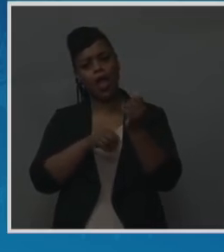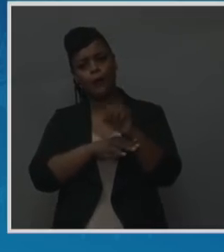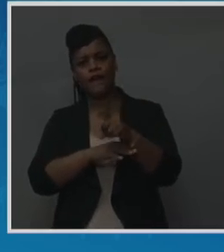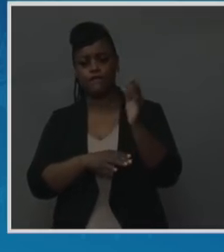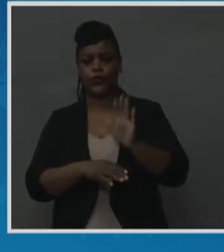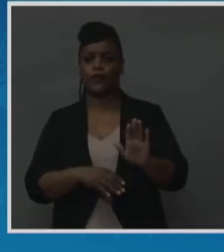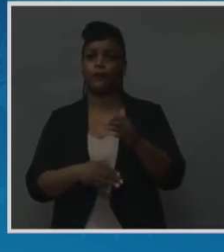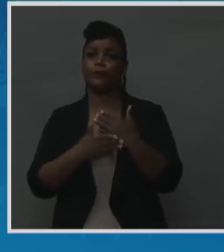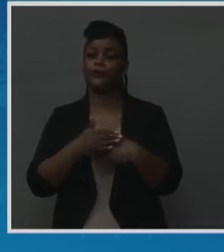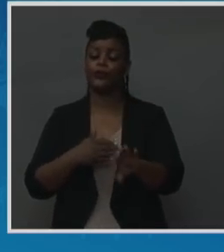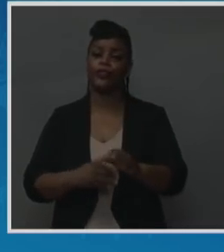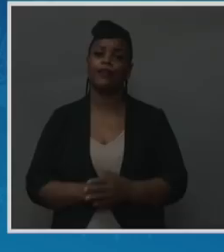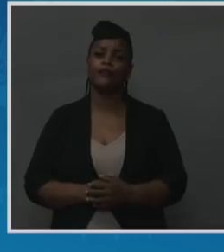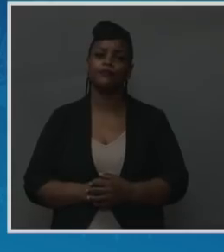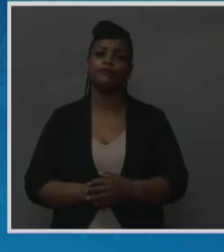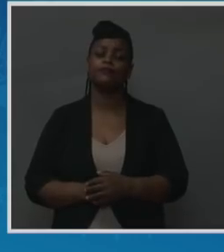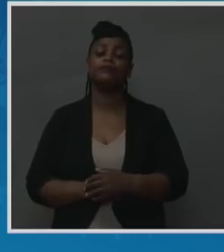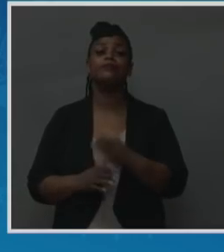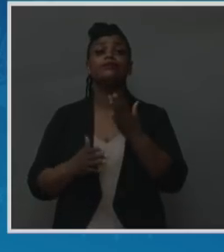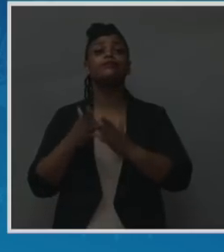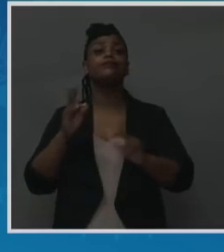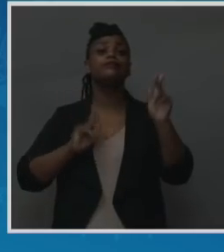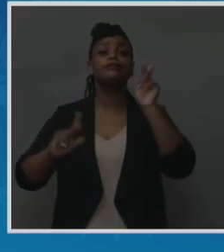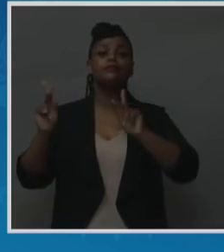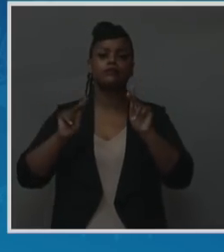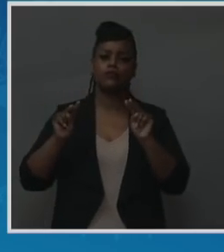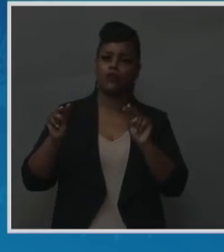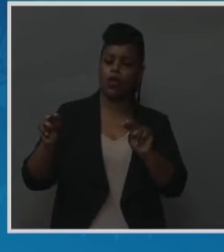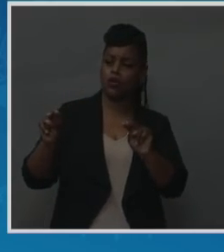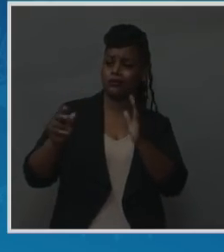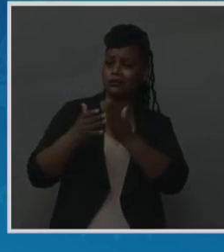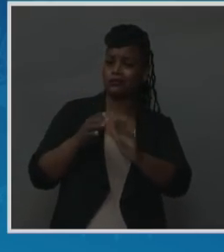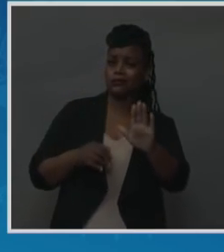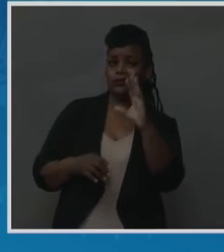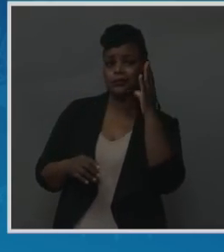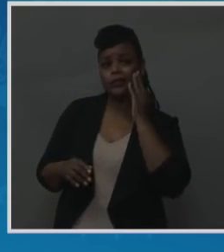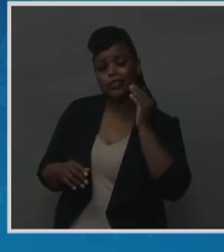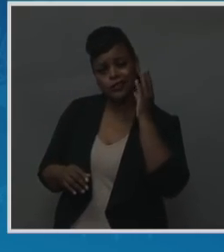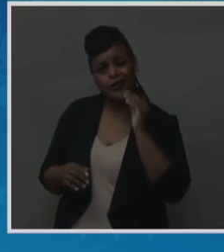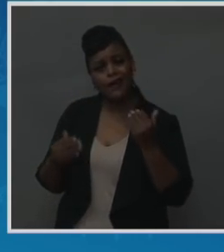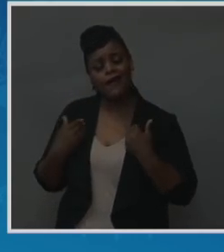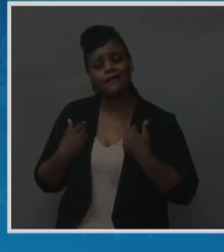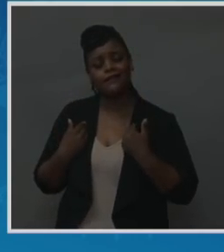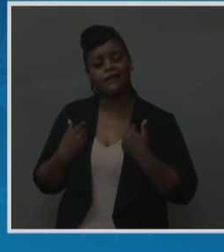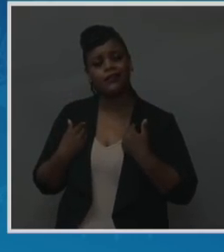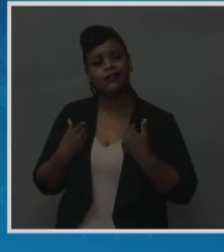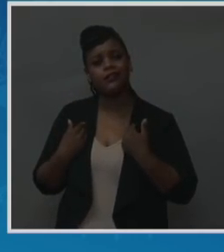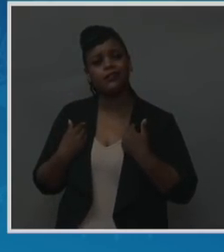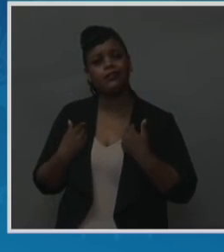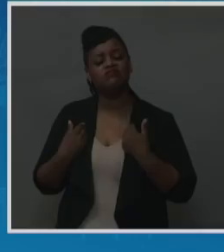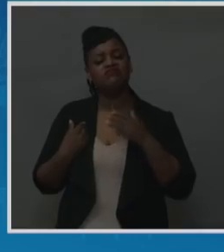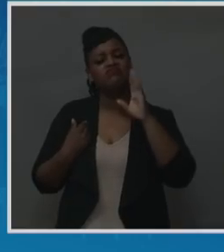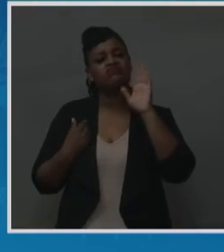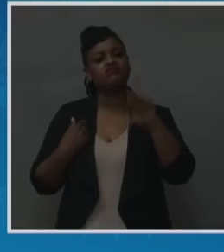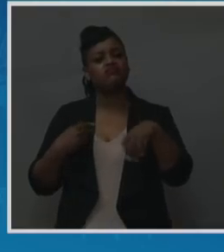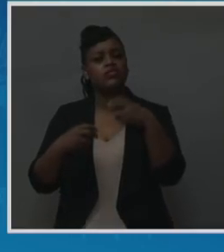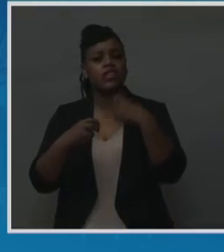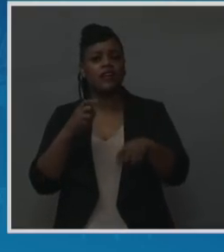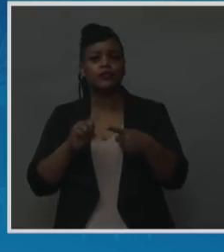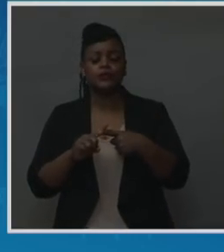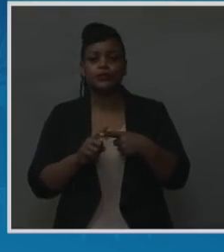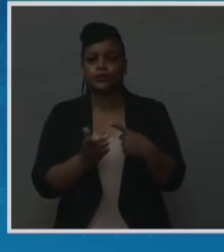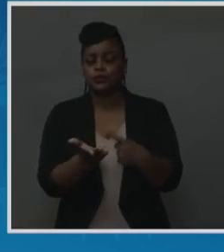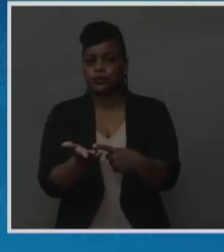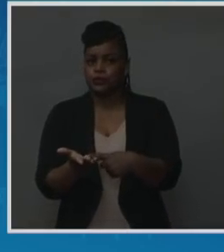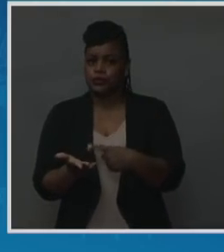some of you watching may have had similar experiences, and this may be difficult. And we want to encourage you to watch